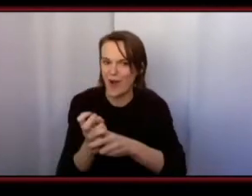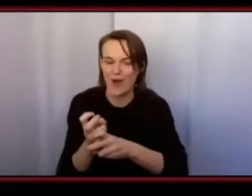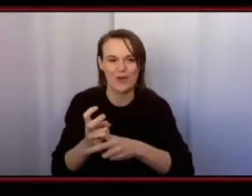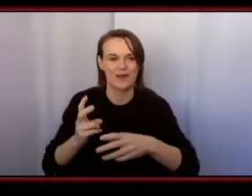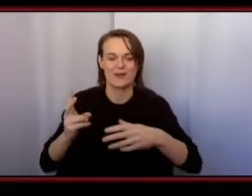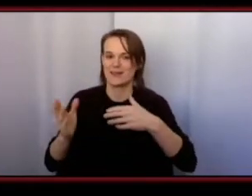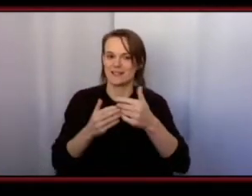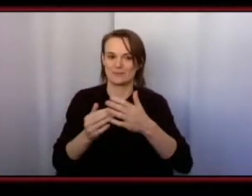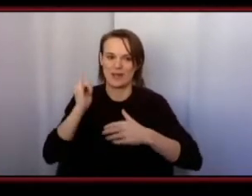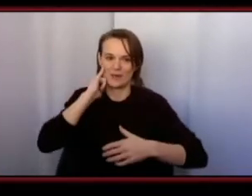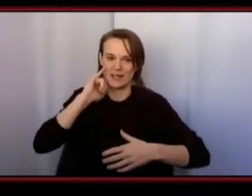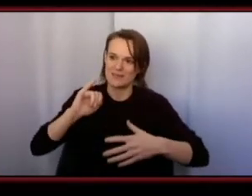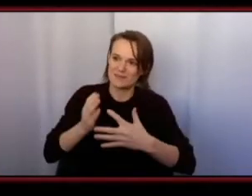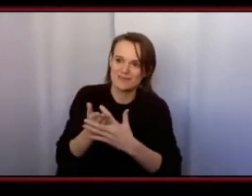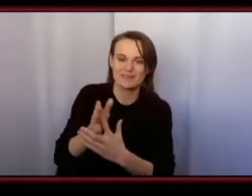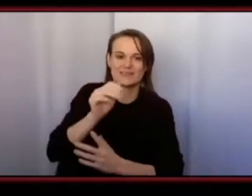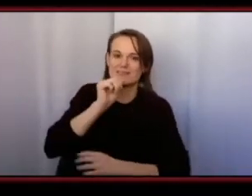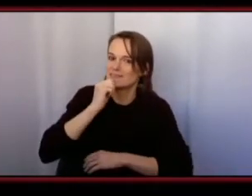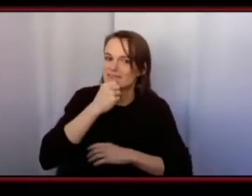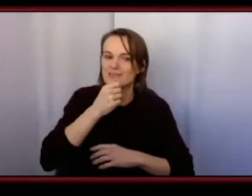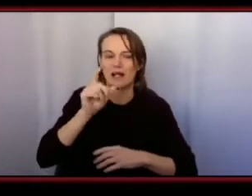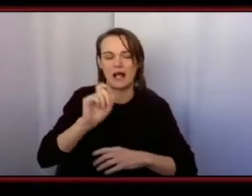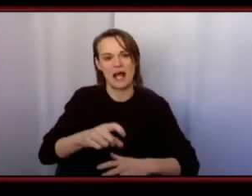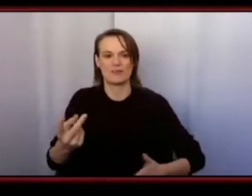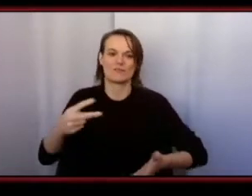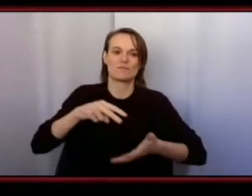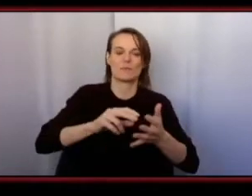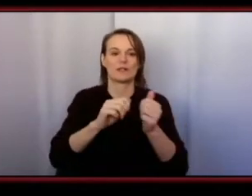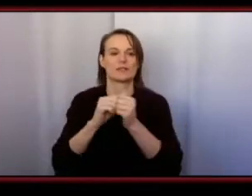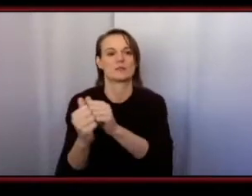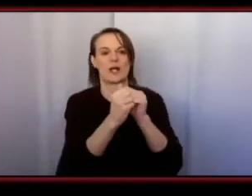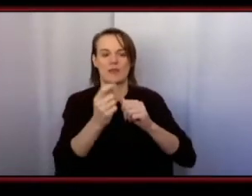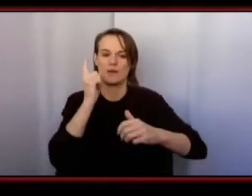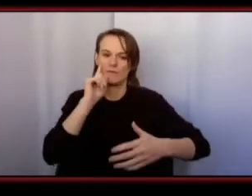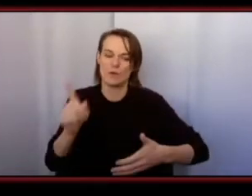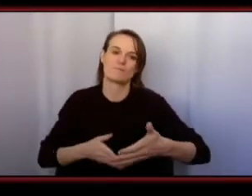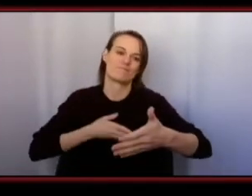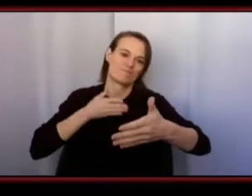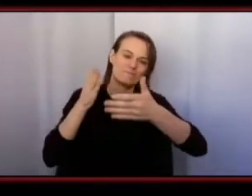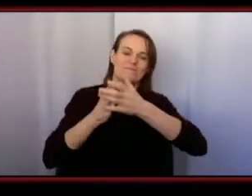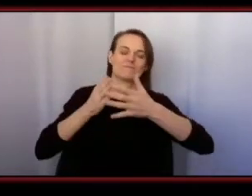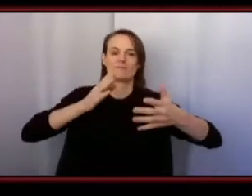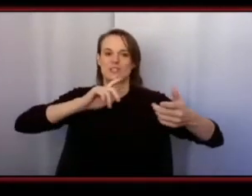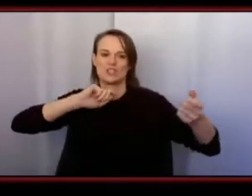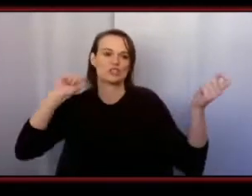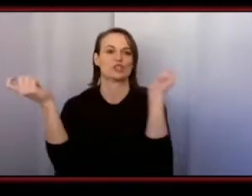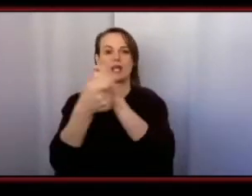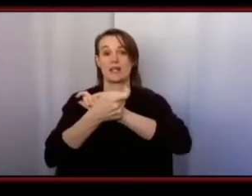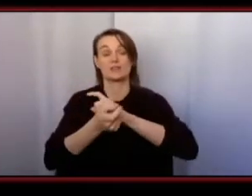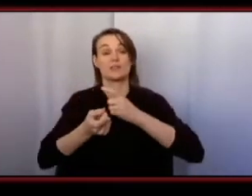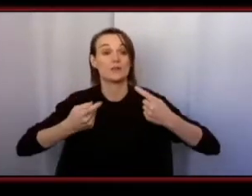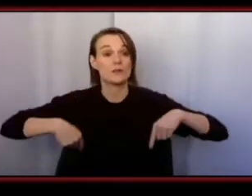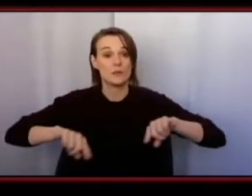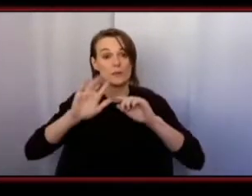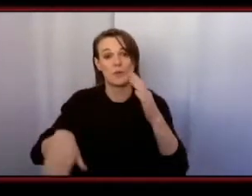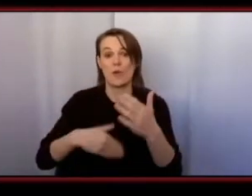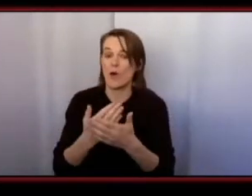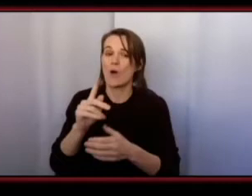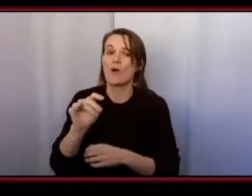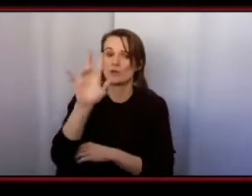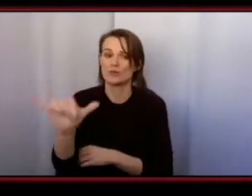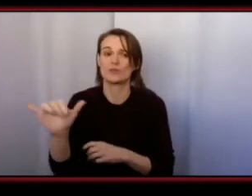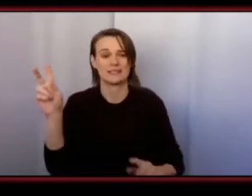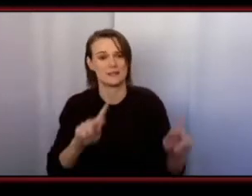ensure we stand together in pursuit of systemic change we are all treaty people so as we move through this session